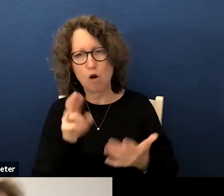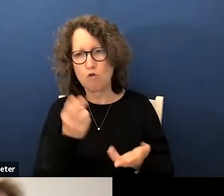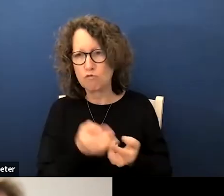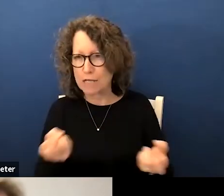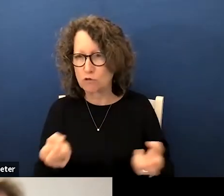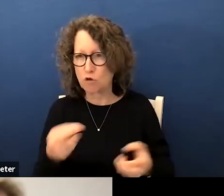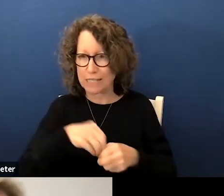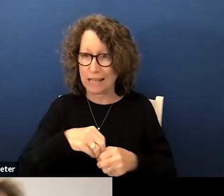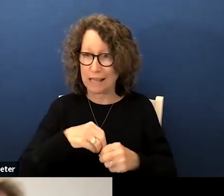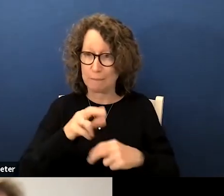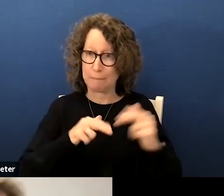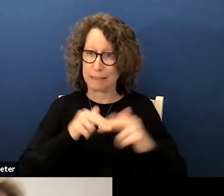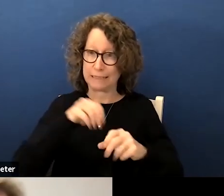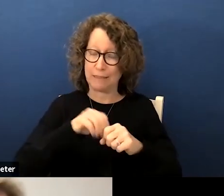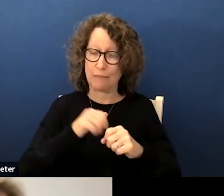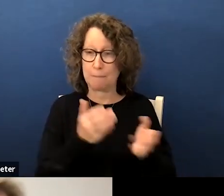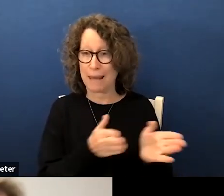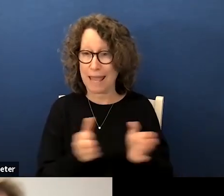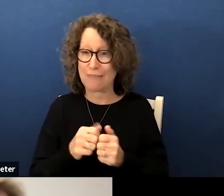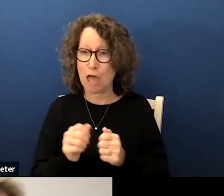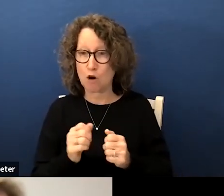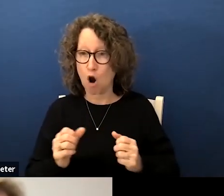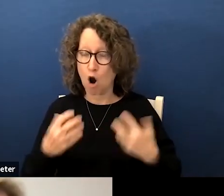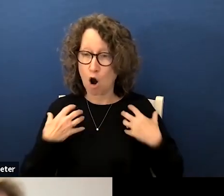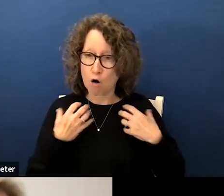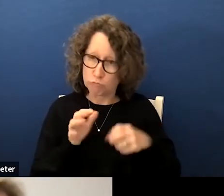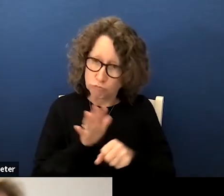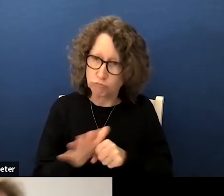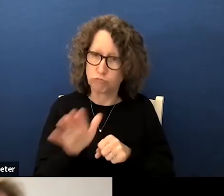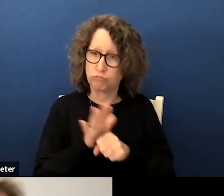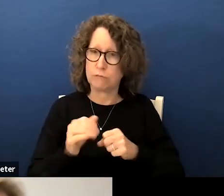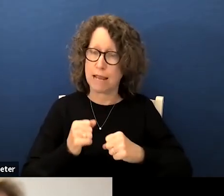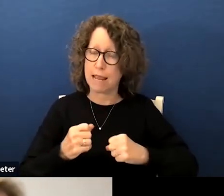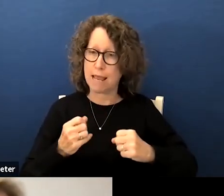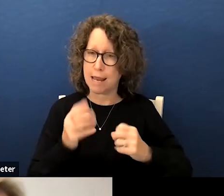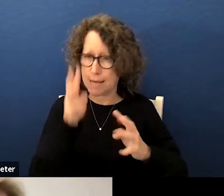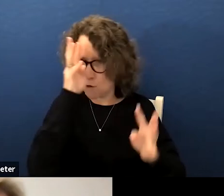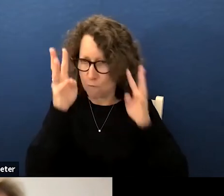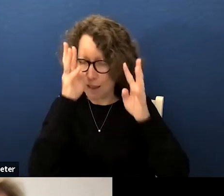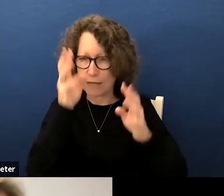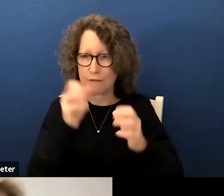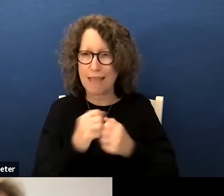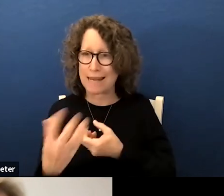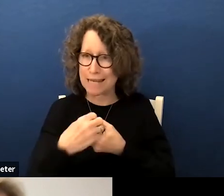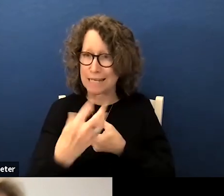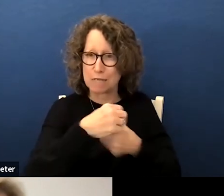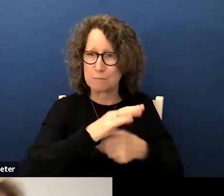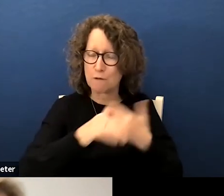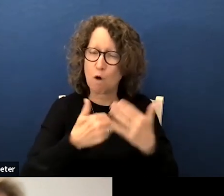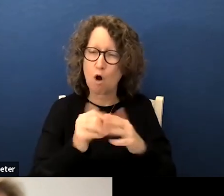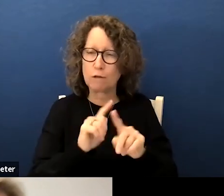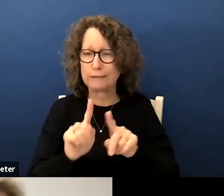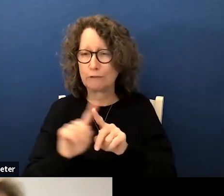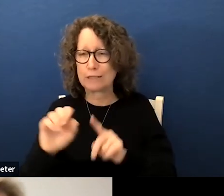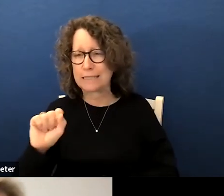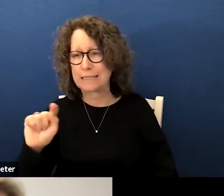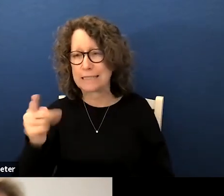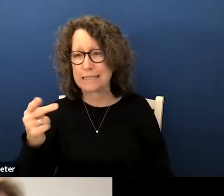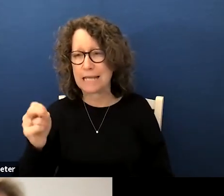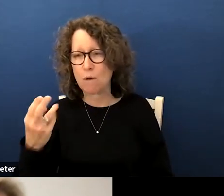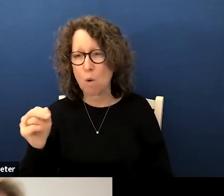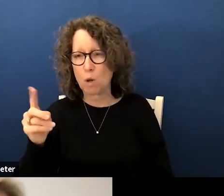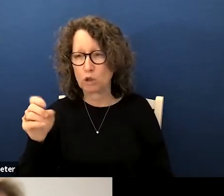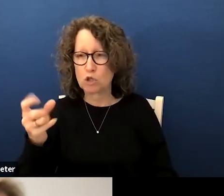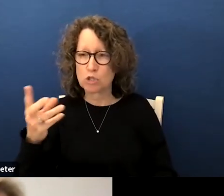in the plan that are robust and innovative and that there is engagement of all stakeholders in every element of the plan that